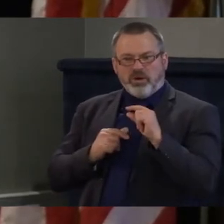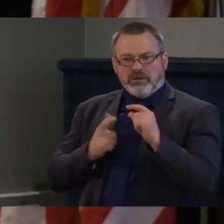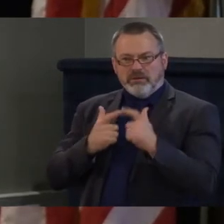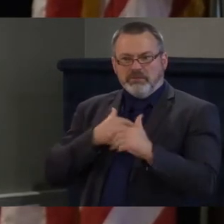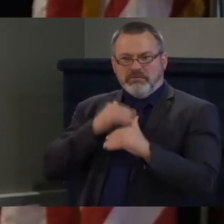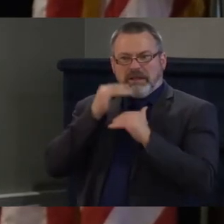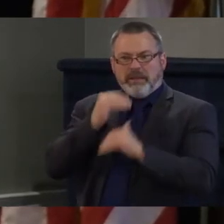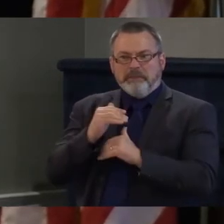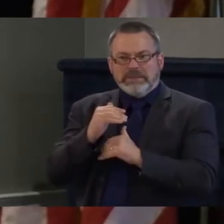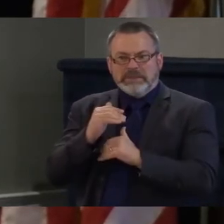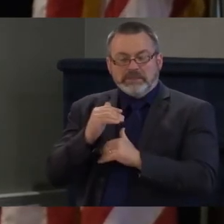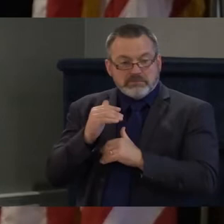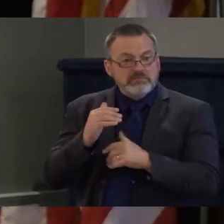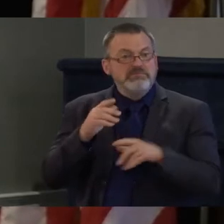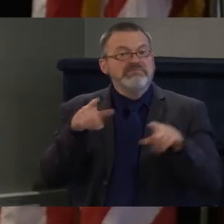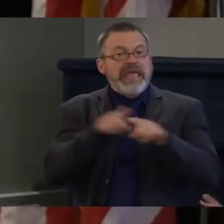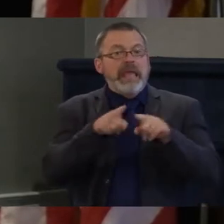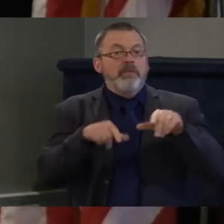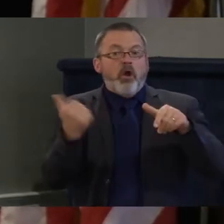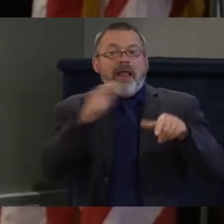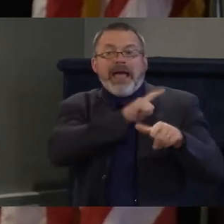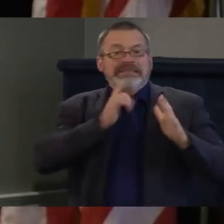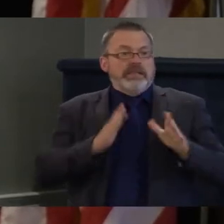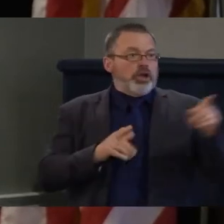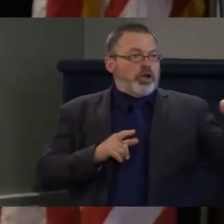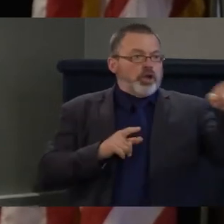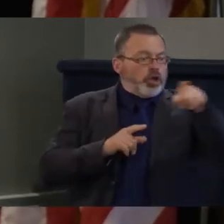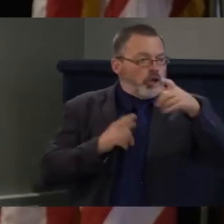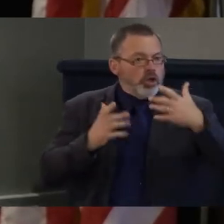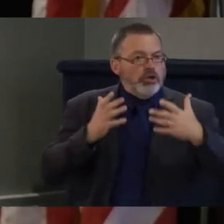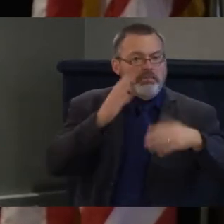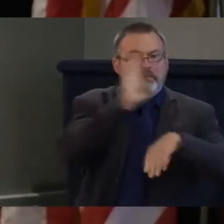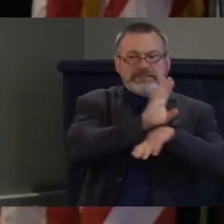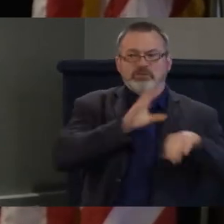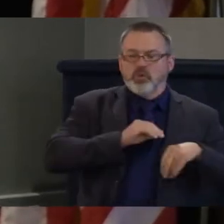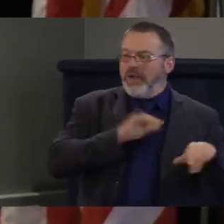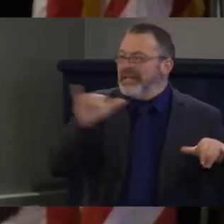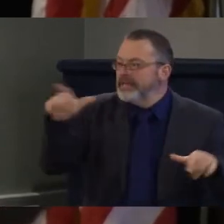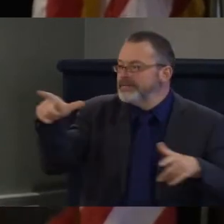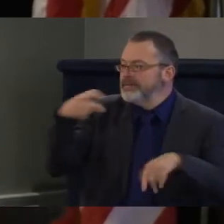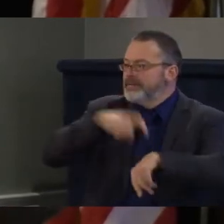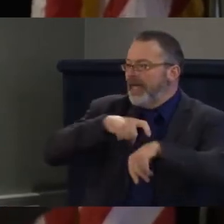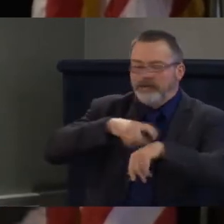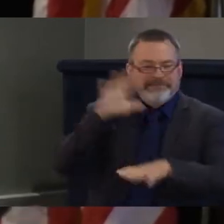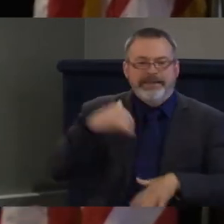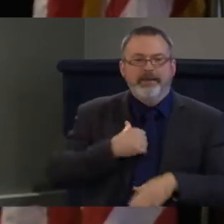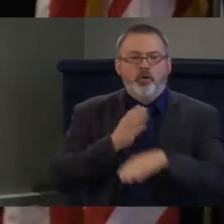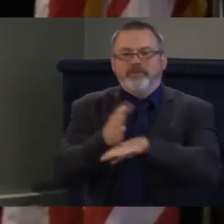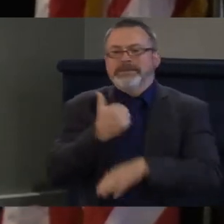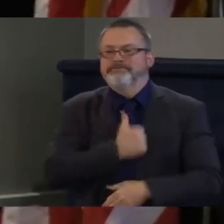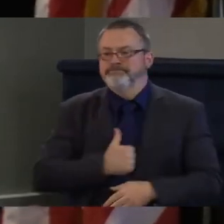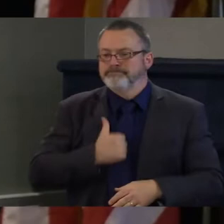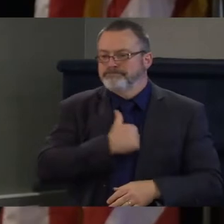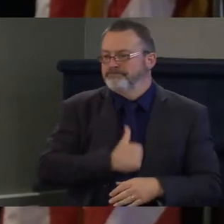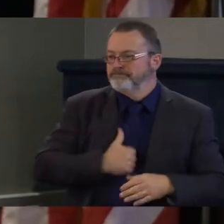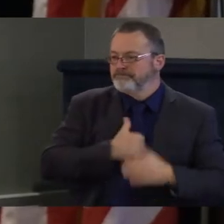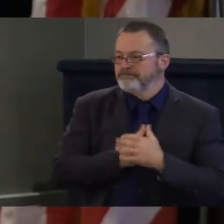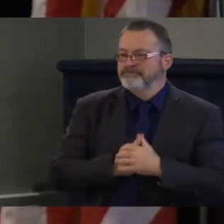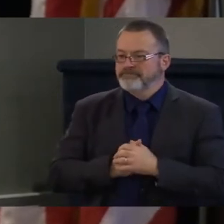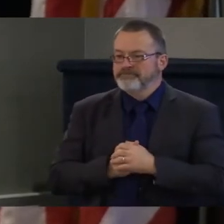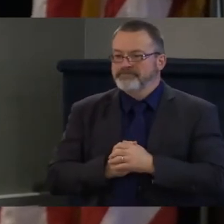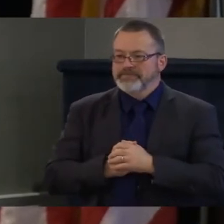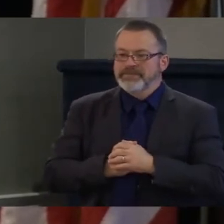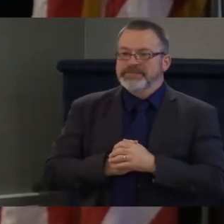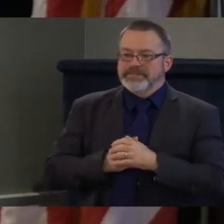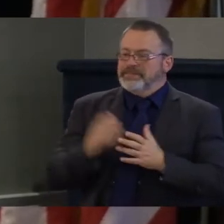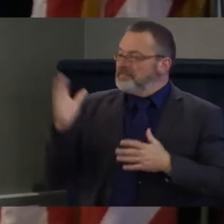and business owners, and oh, goodness, time's up. I'm so sorry. Thank you for catching me. you. like, what am I going to jump in? Thank you all for your strict adherence to these.